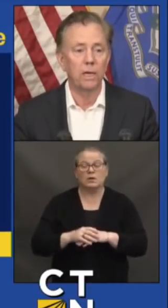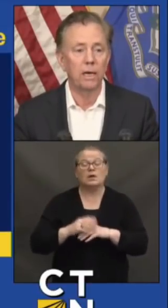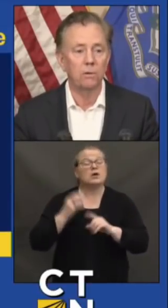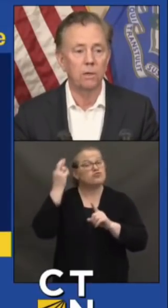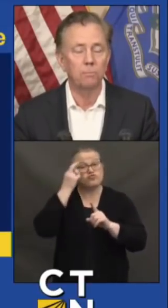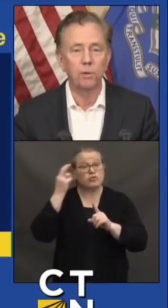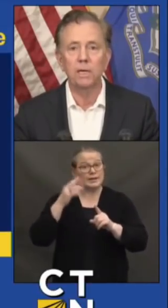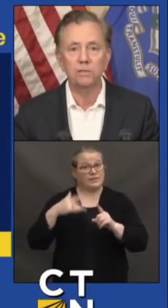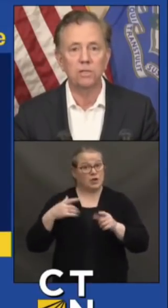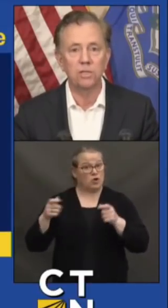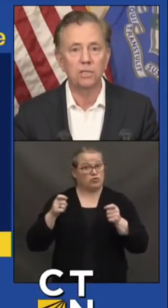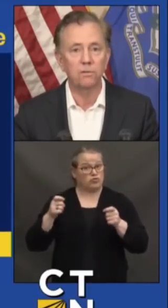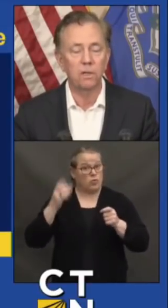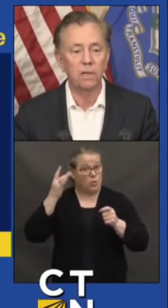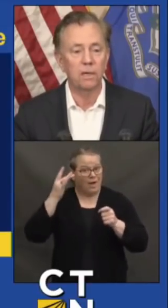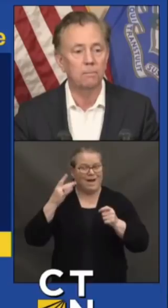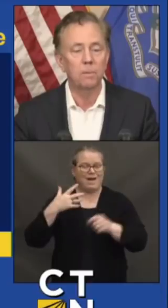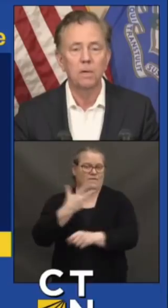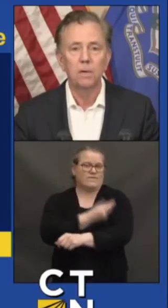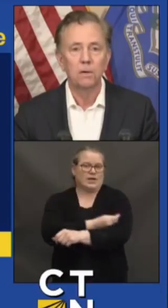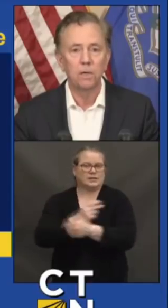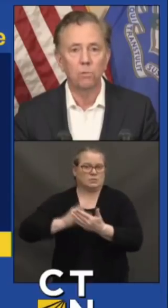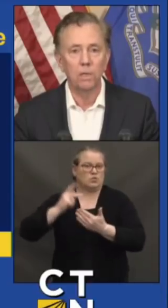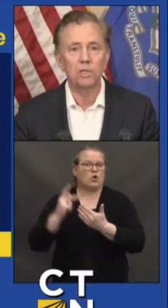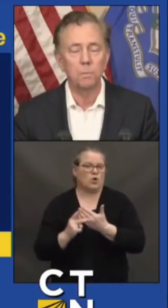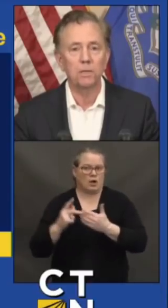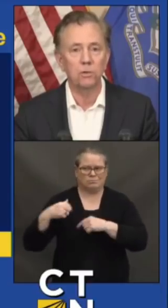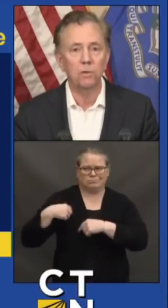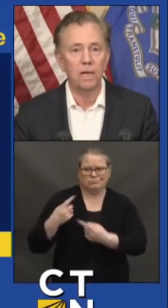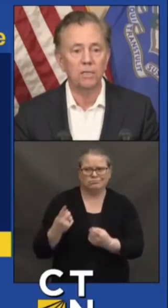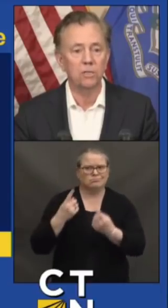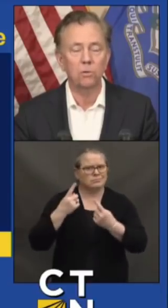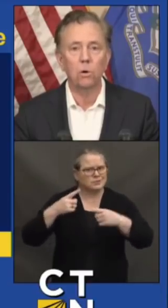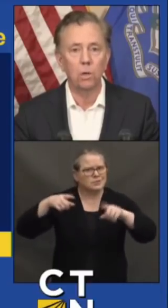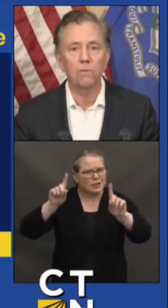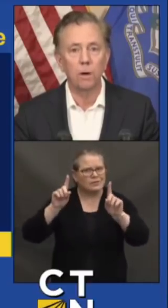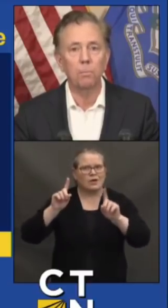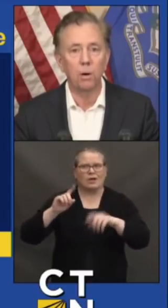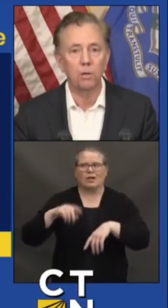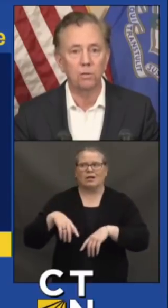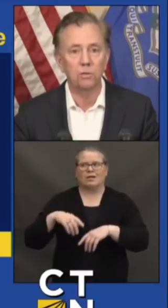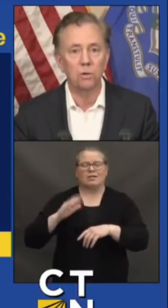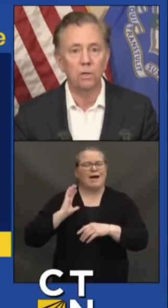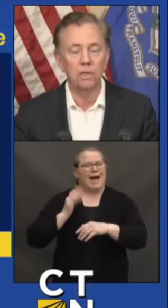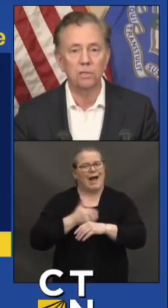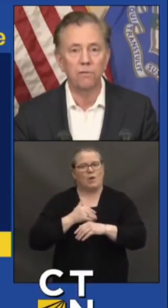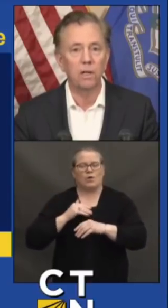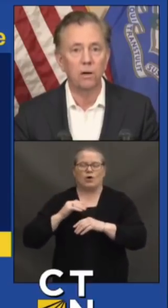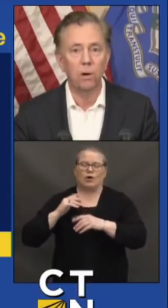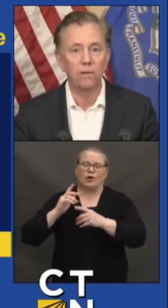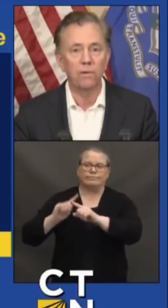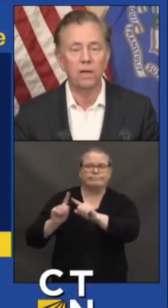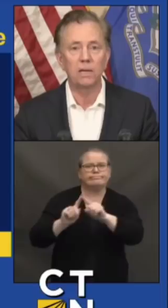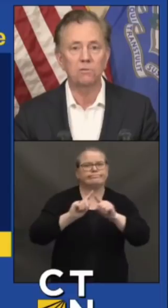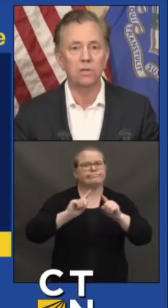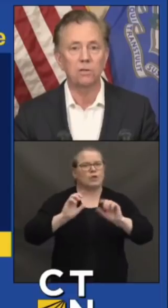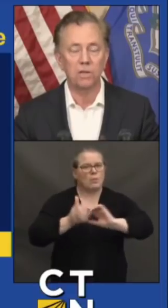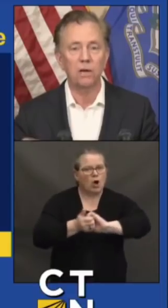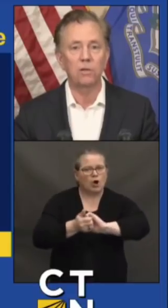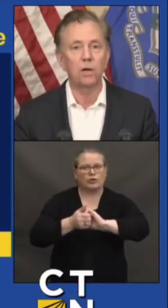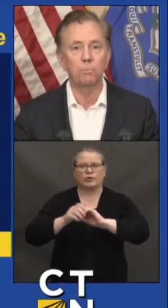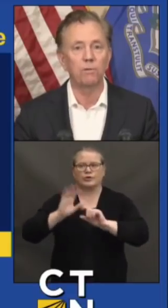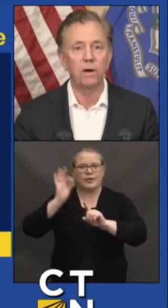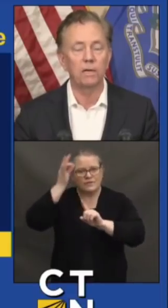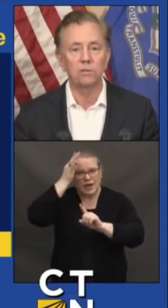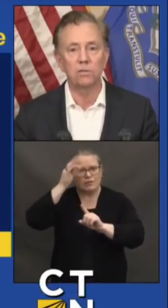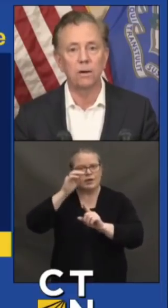rolling out pretty successfully. You know, really special thanks to all of our partners on this, federally qualified health centers,